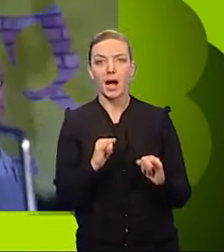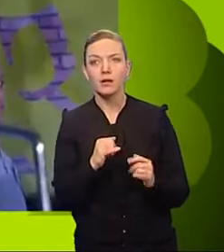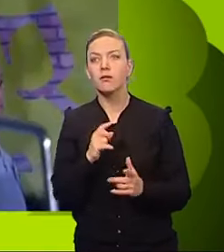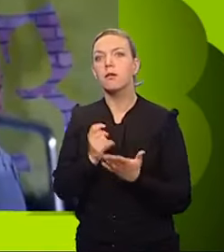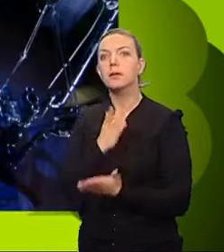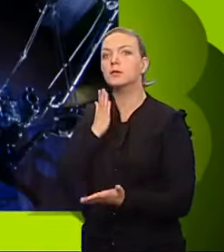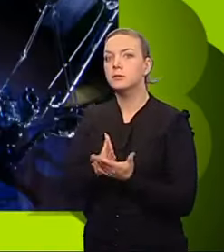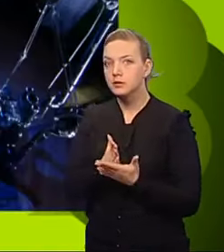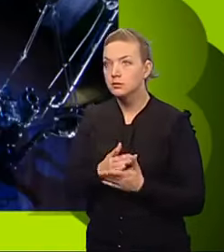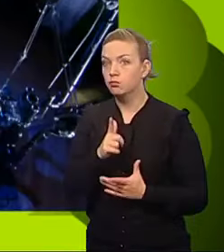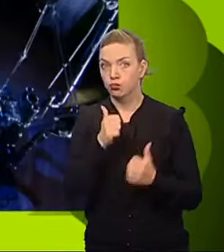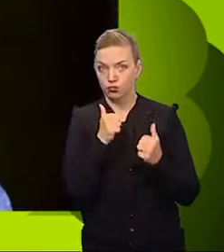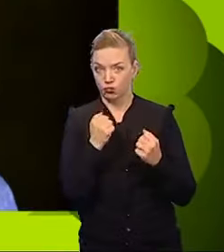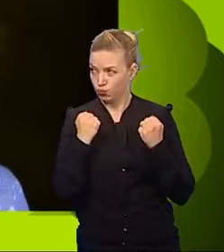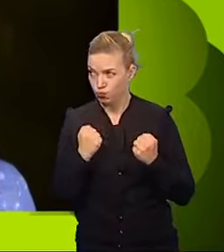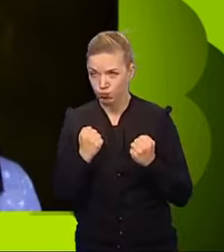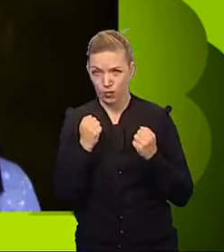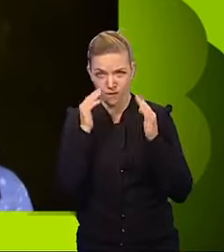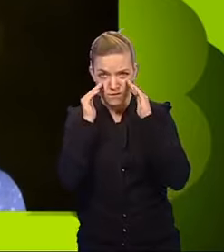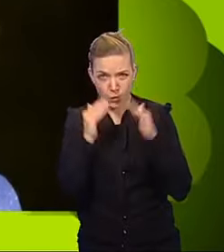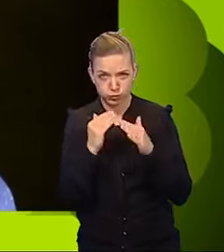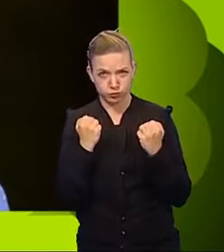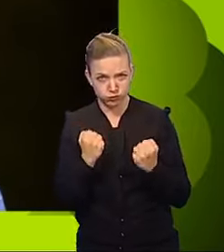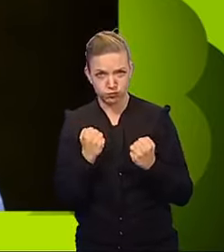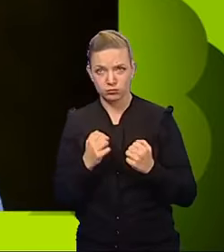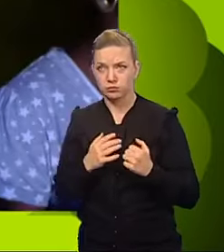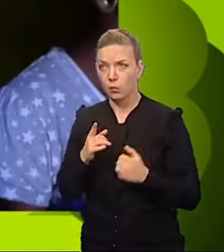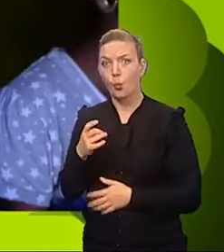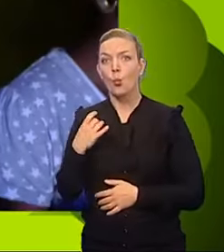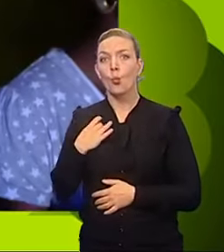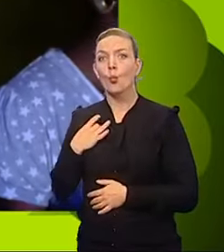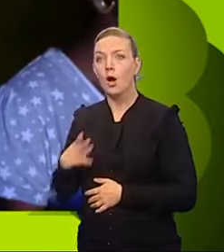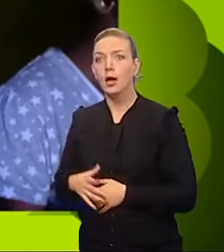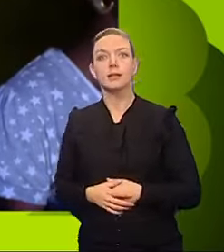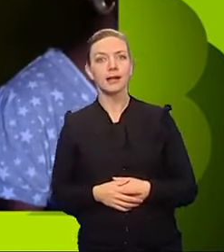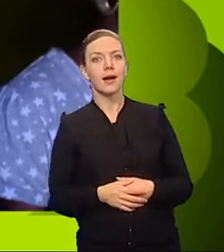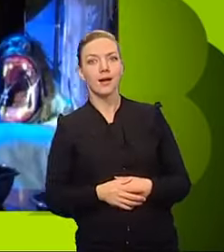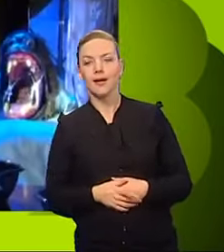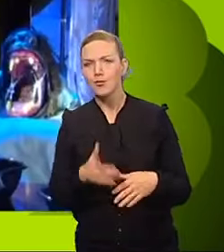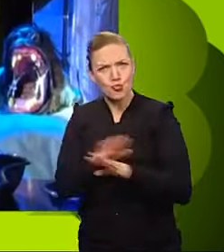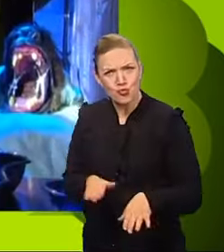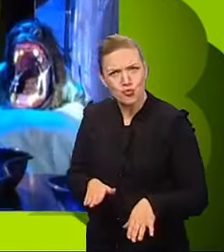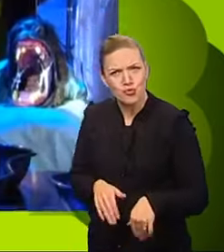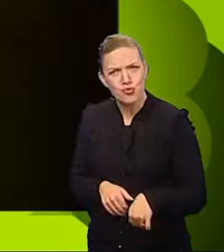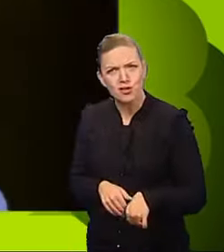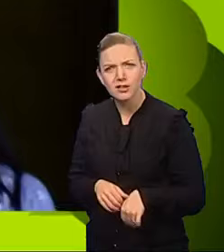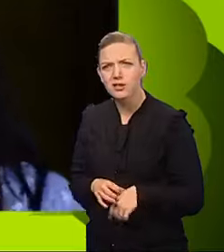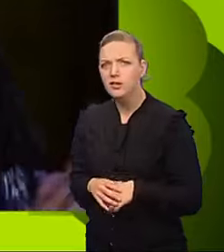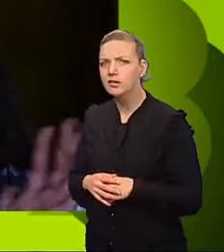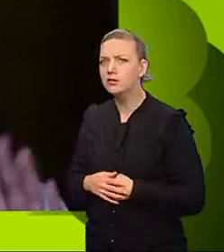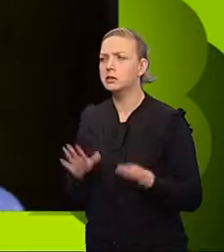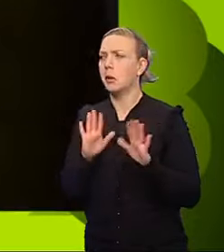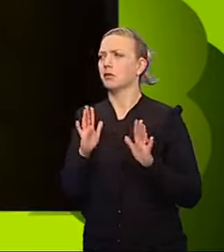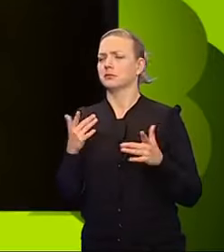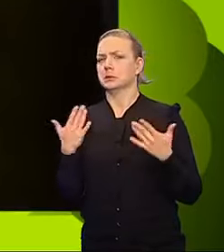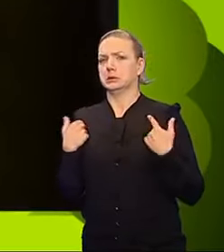Good. Now stay strong, stay focused. Do a white one. Yeah. No. Actually, no, you choose. I don't know